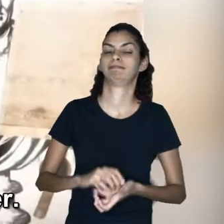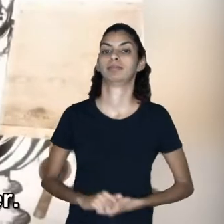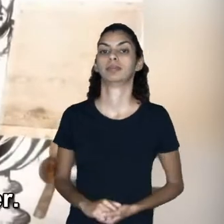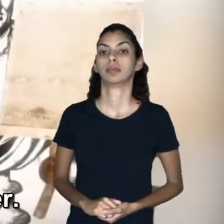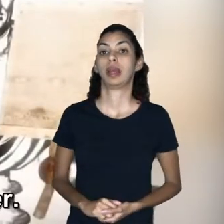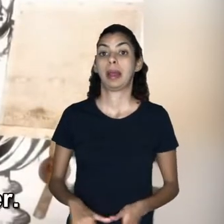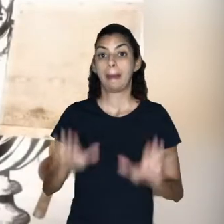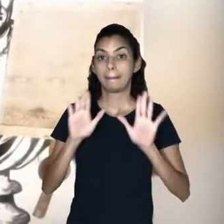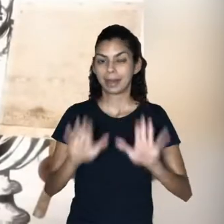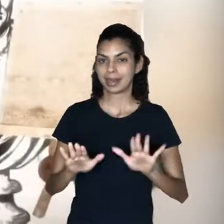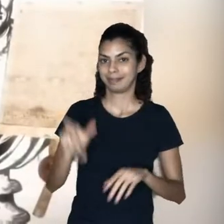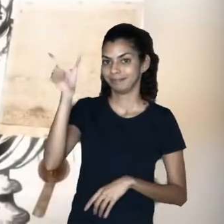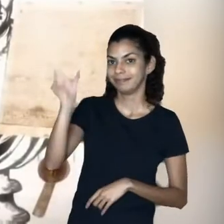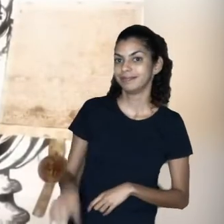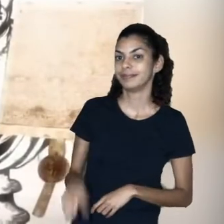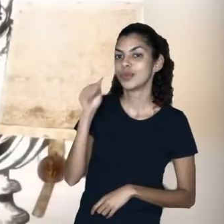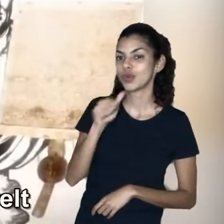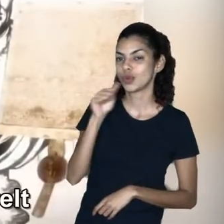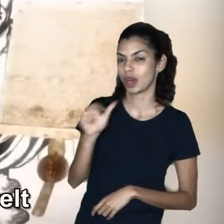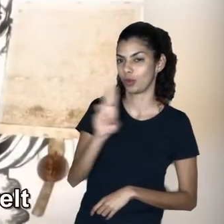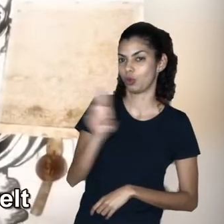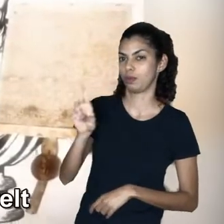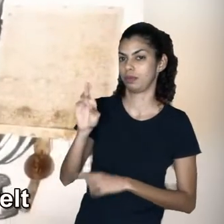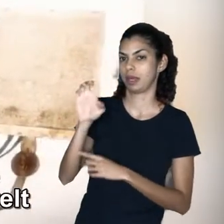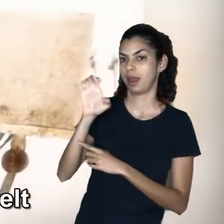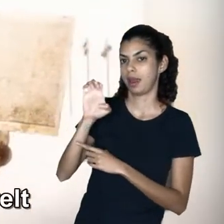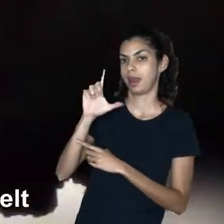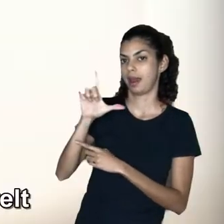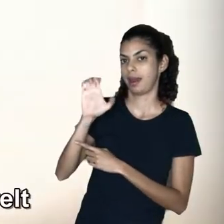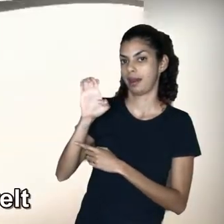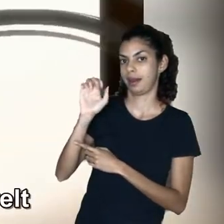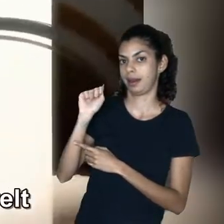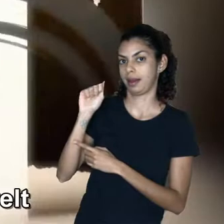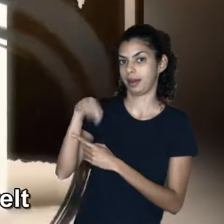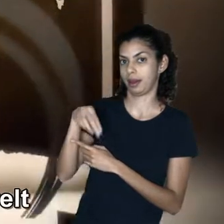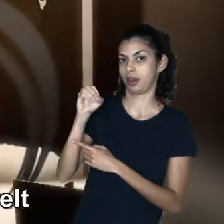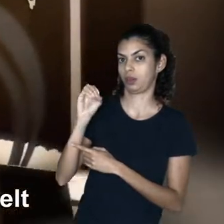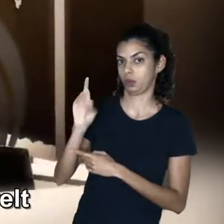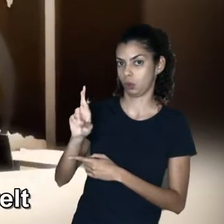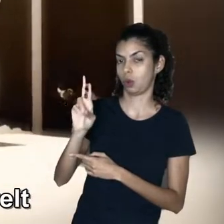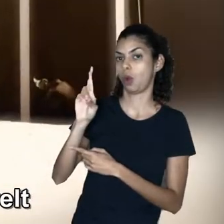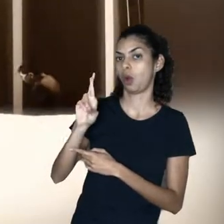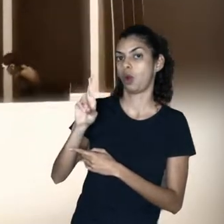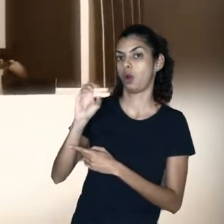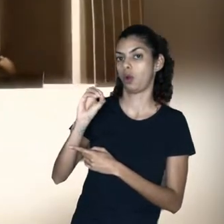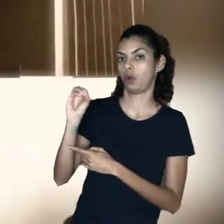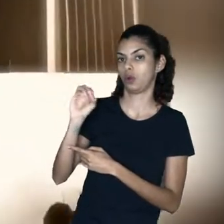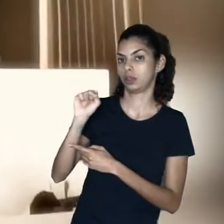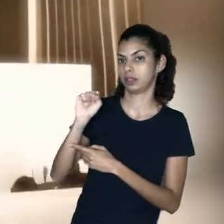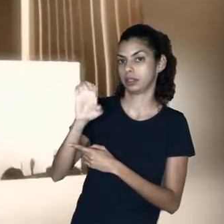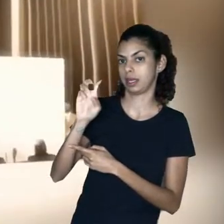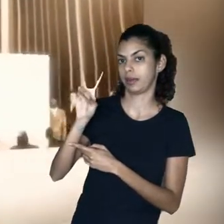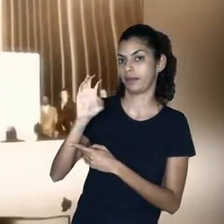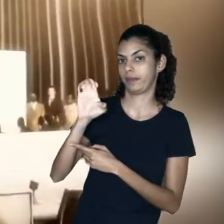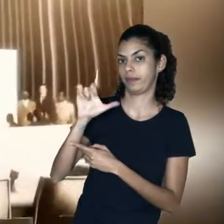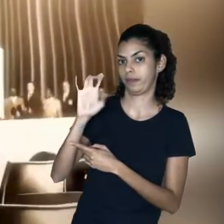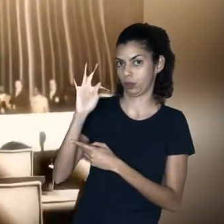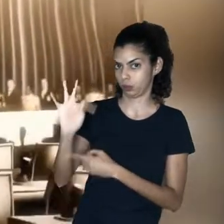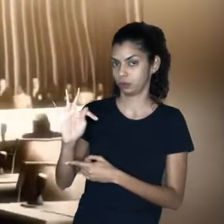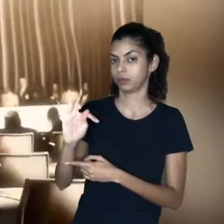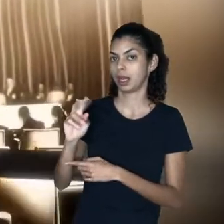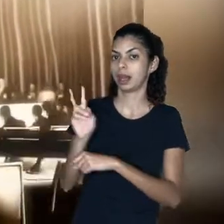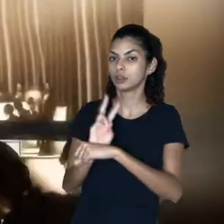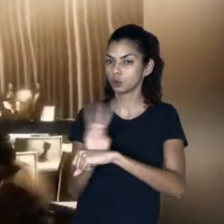human rights should be. But under the supervision of Eleanor Roosevelt, they finally